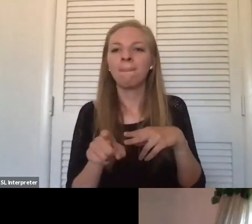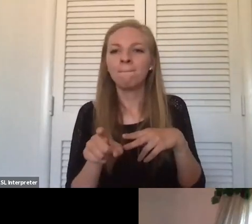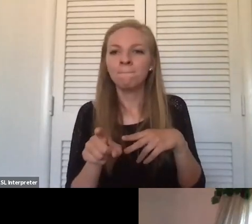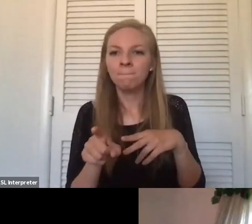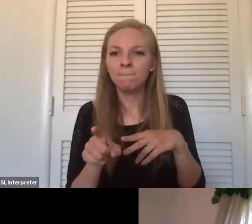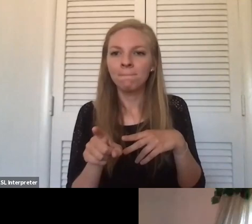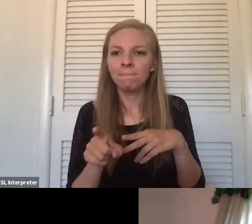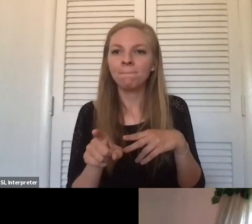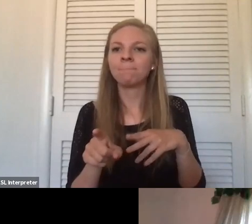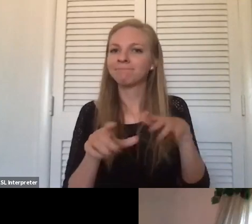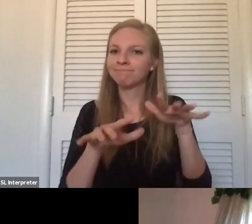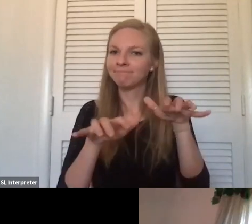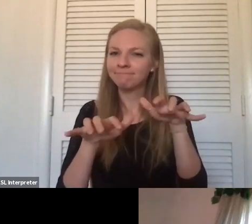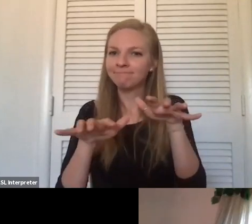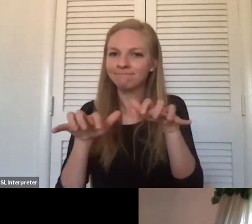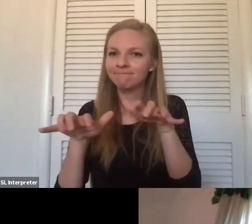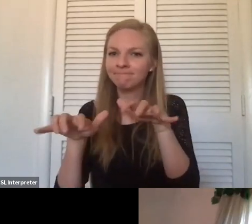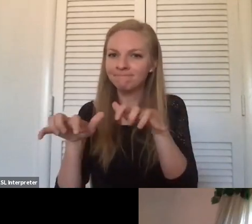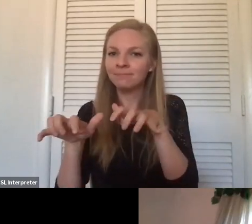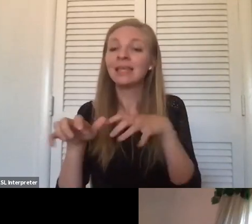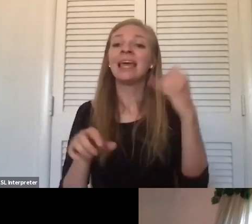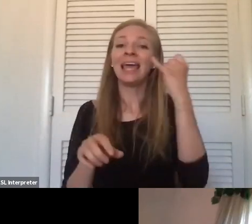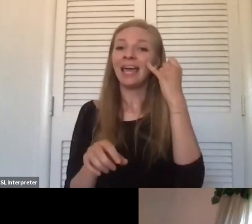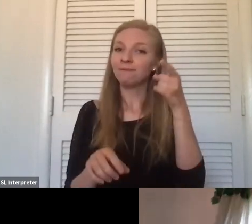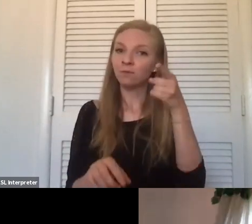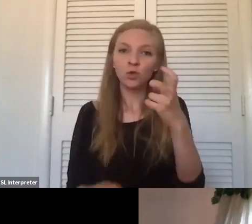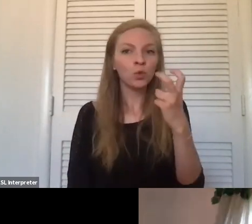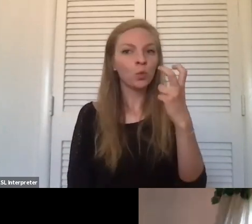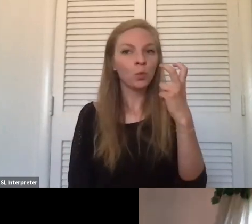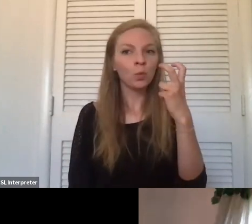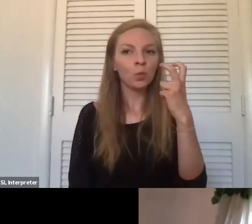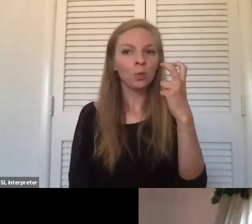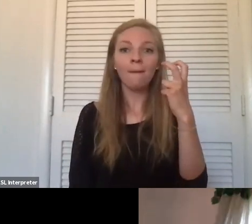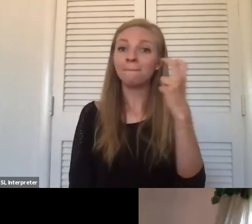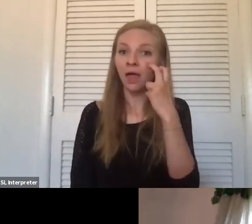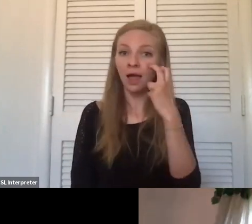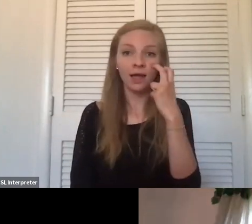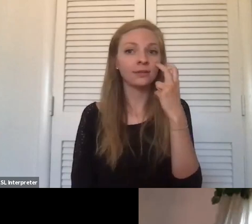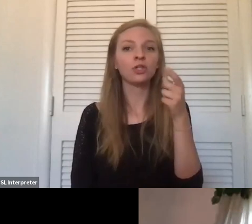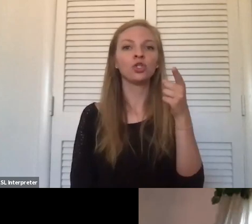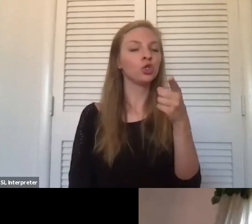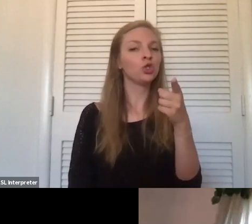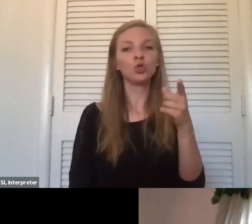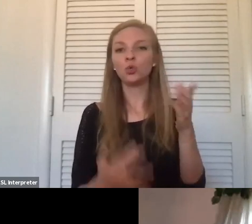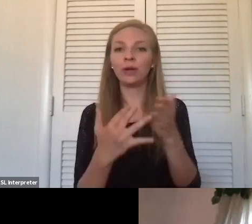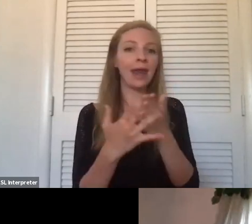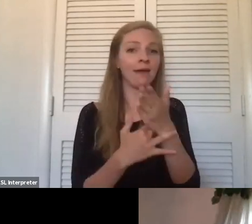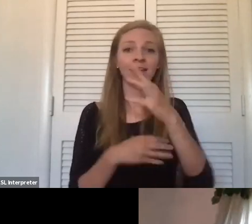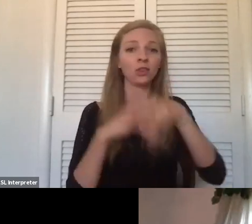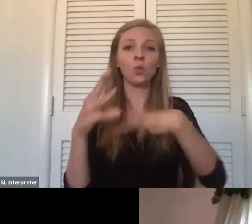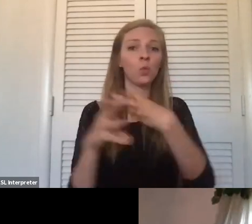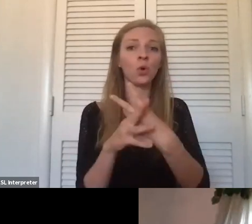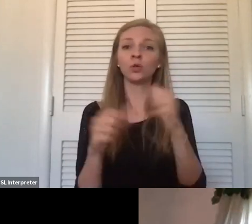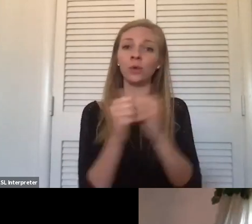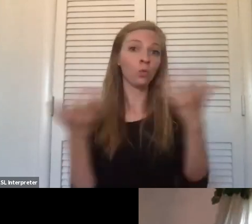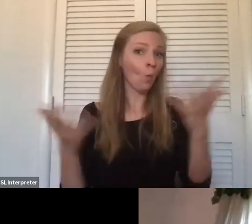If you are blind, you navigate the world touch, touch